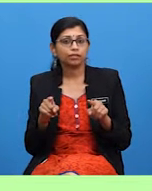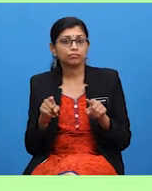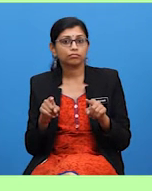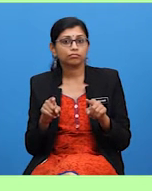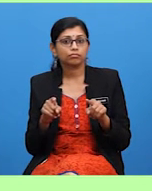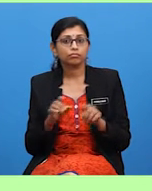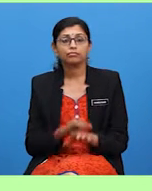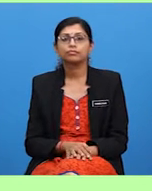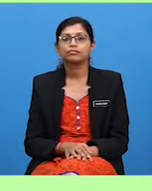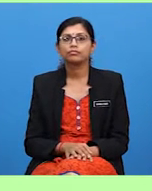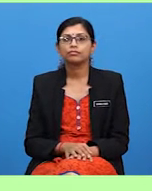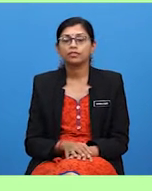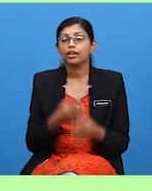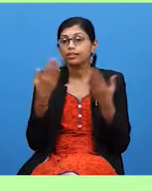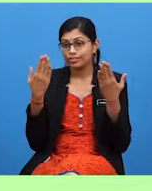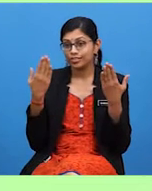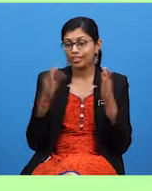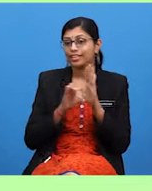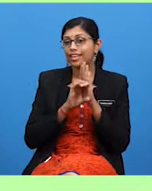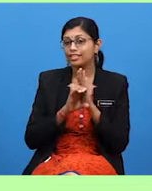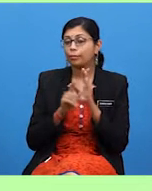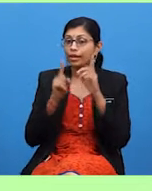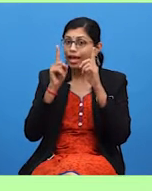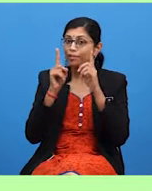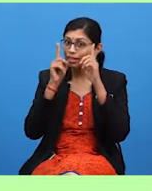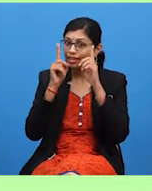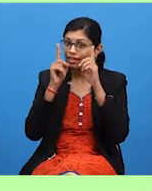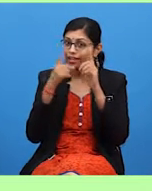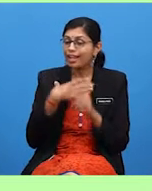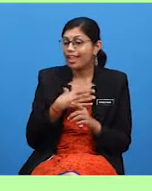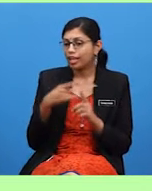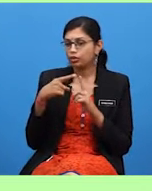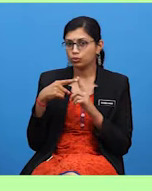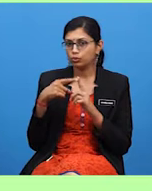Hello. I'd like to sign up for the volunteer day.